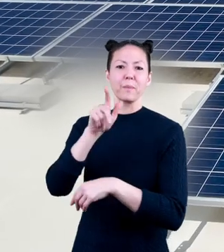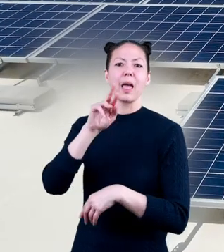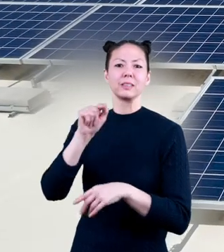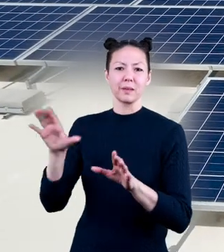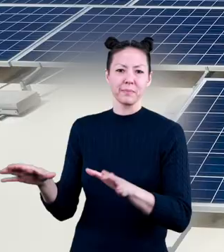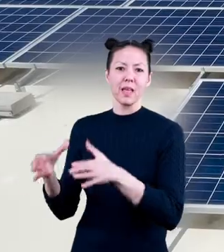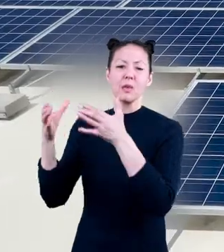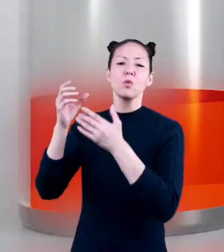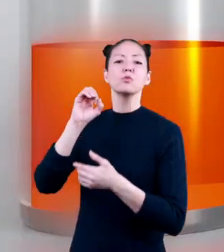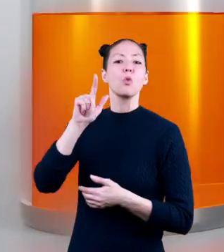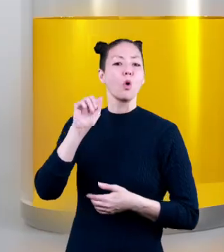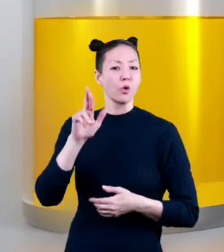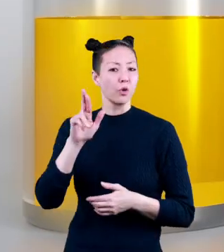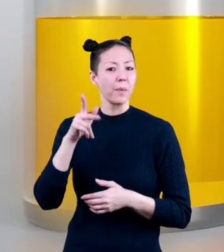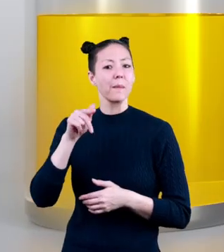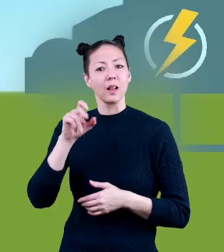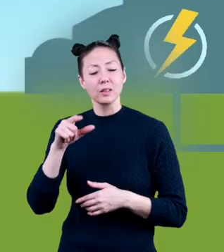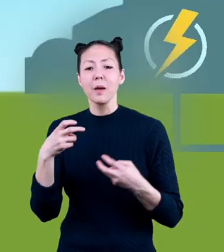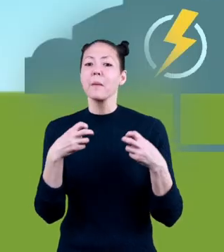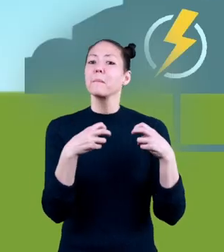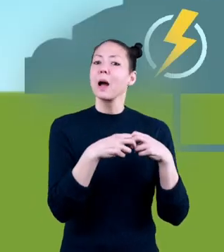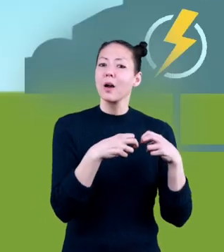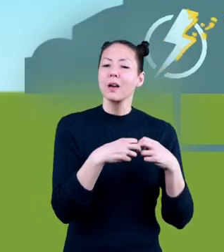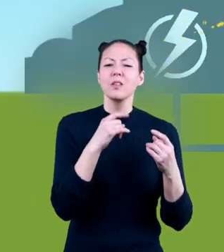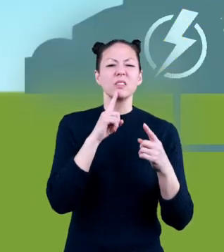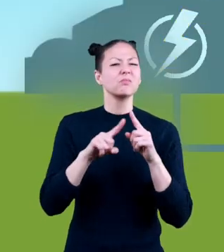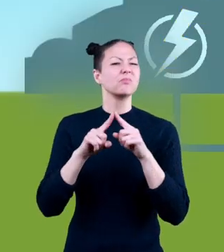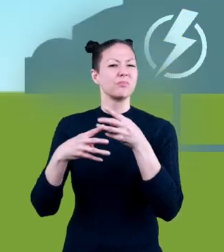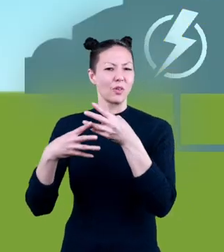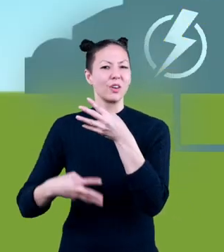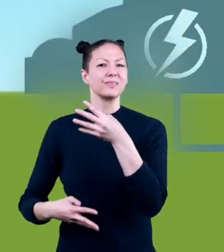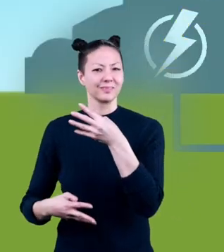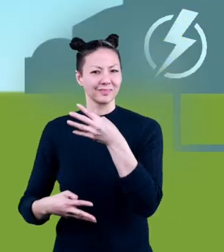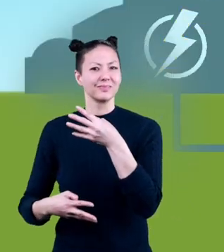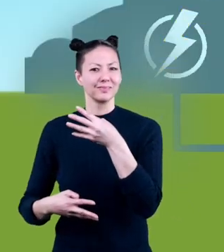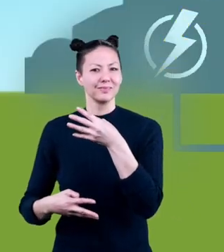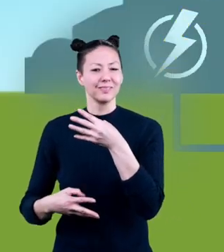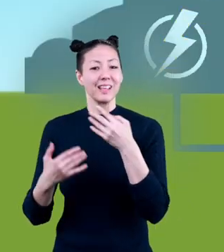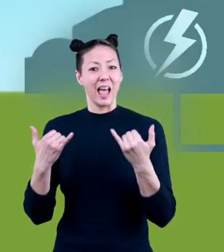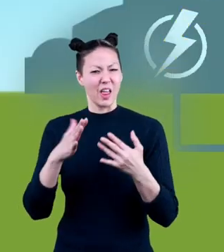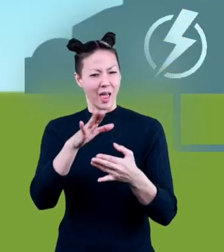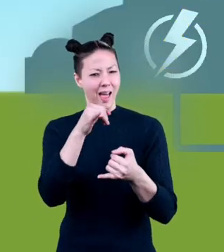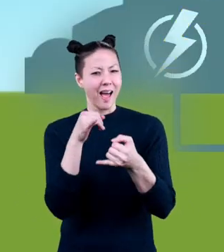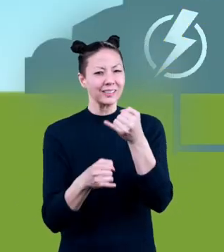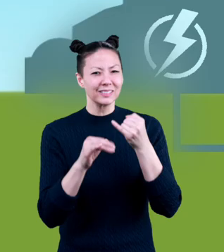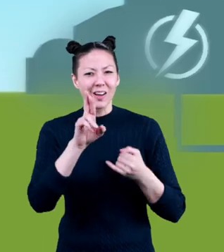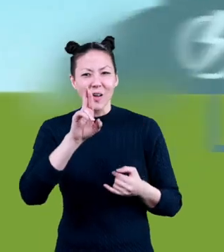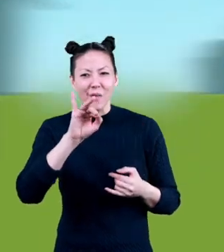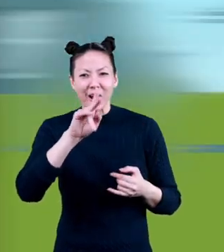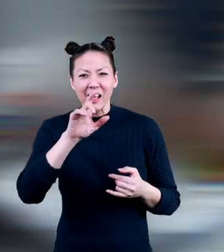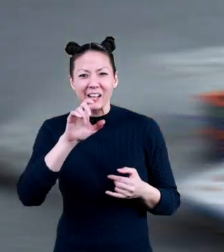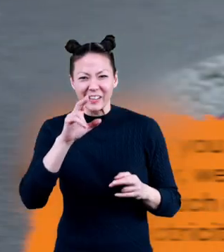solar panels, batteries, and more. Here's your last riddle.